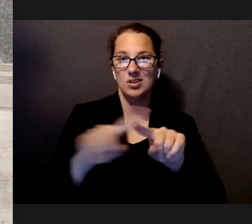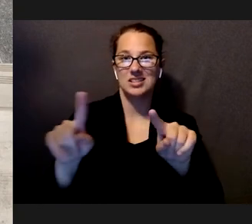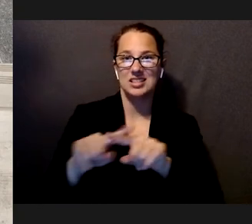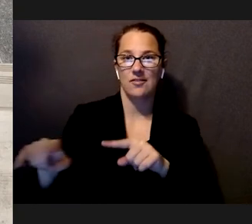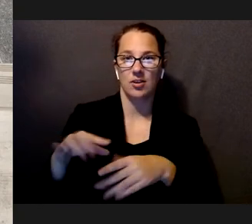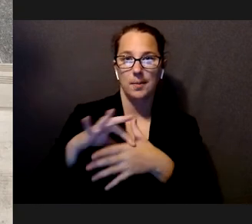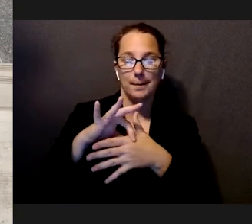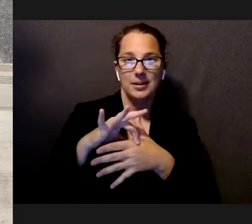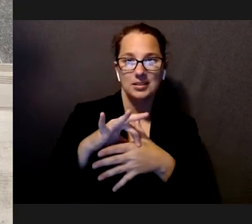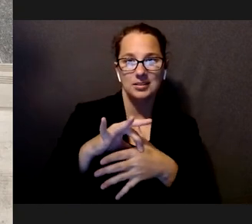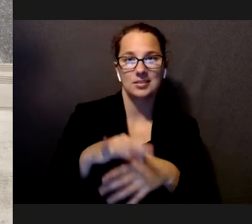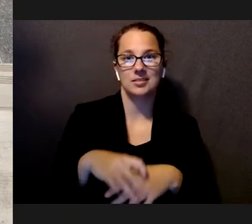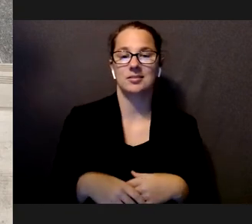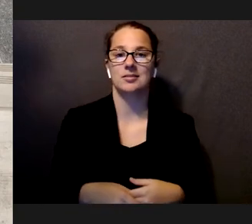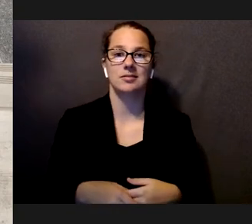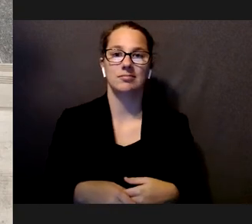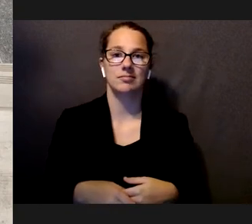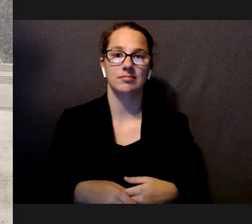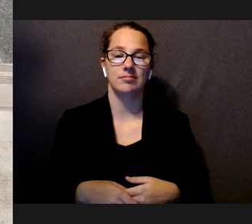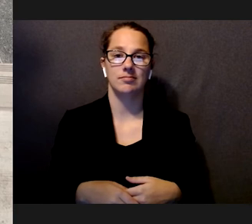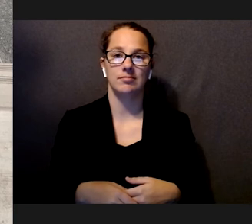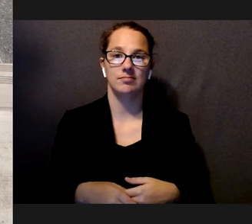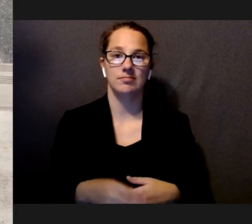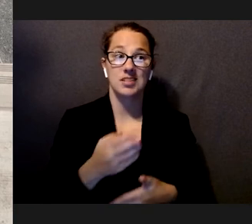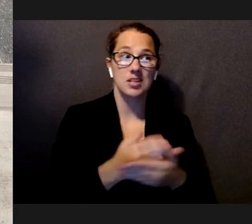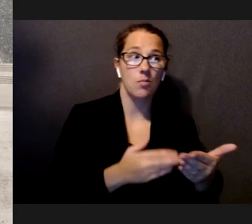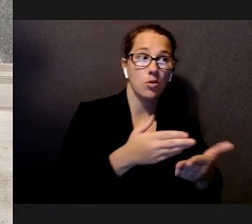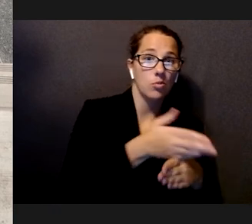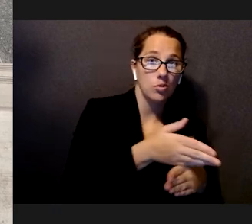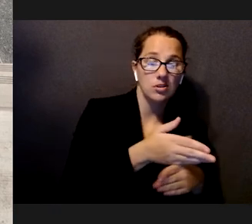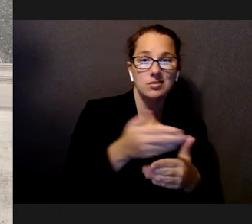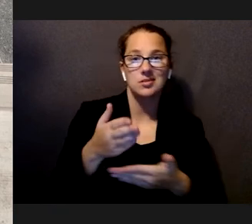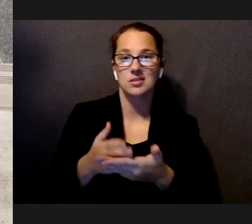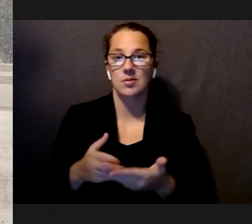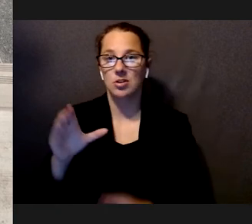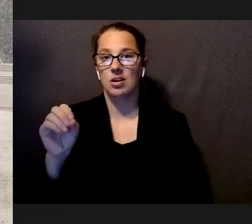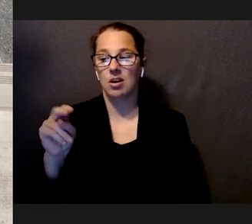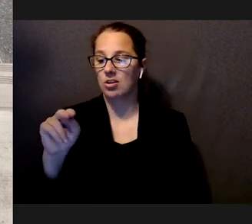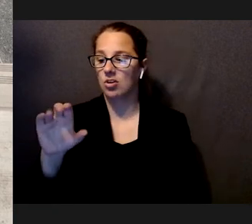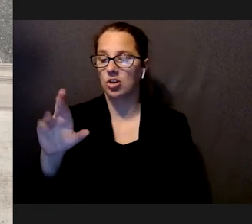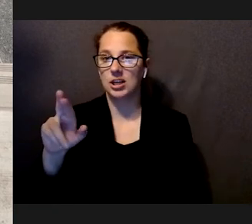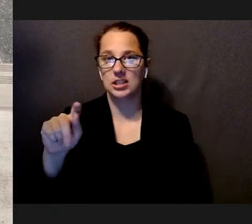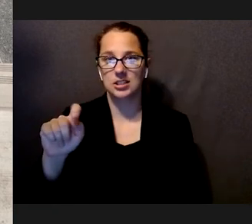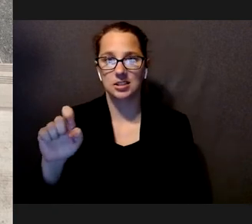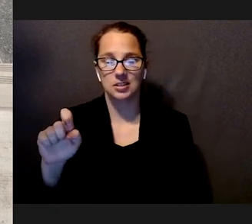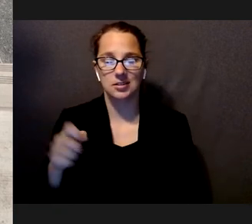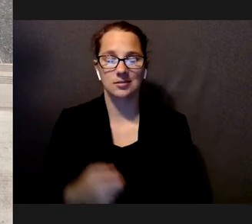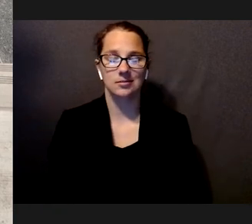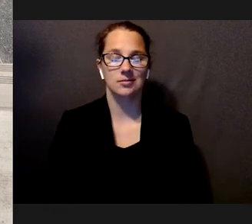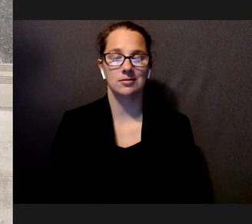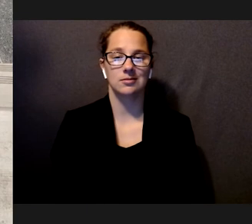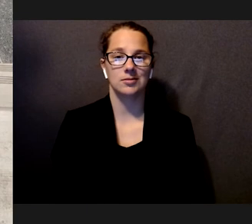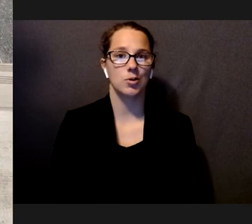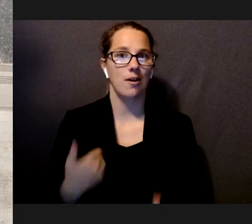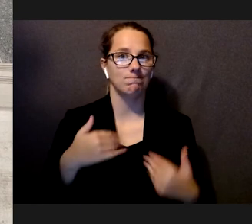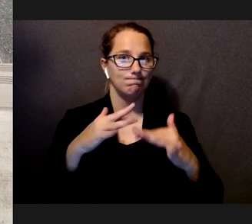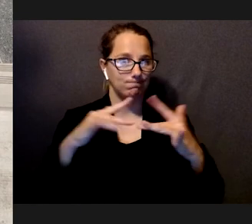were made of different materials, hardwood or concrete, so there